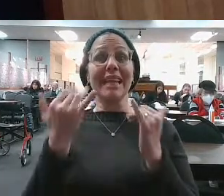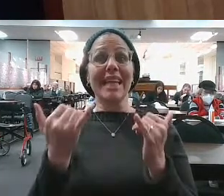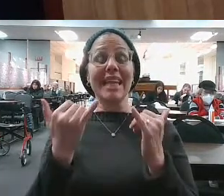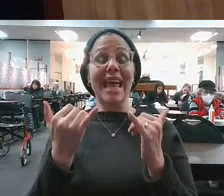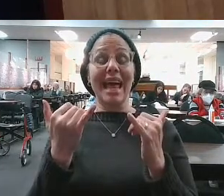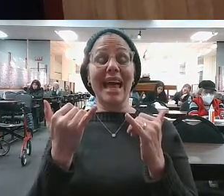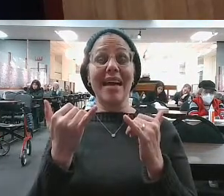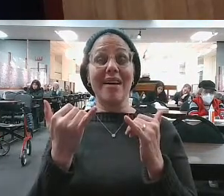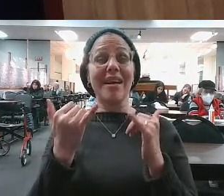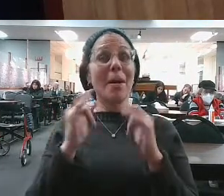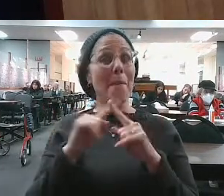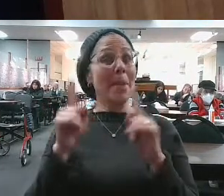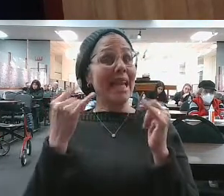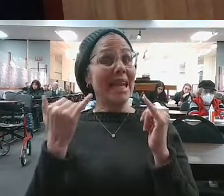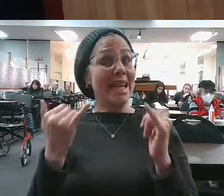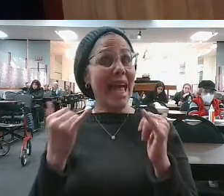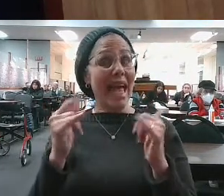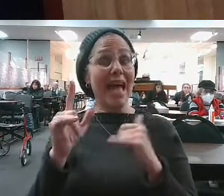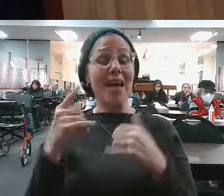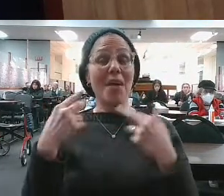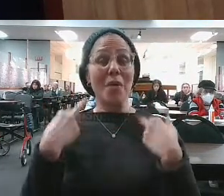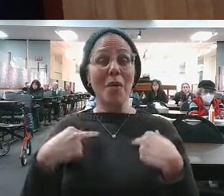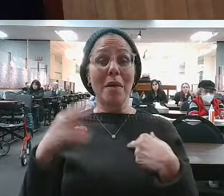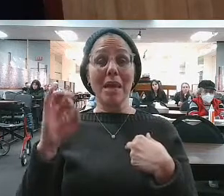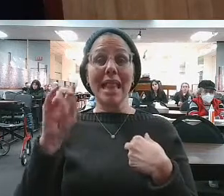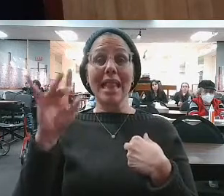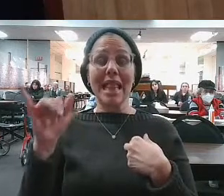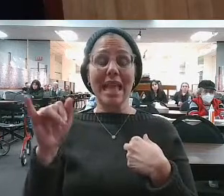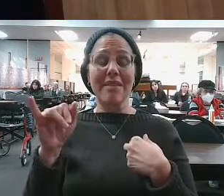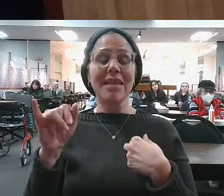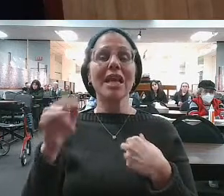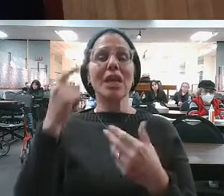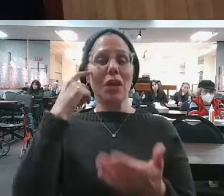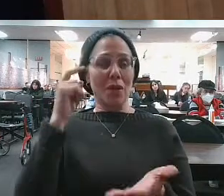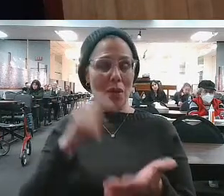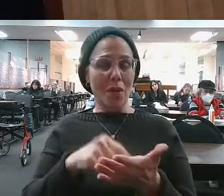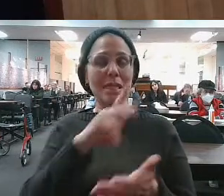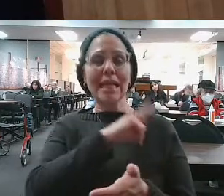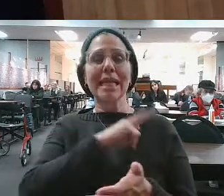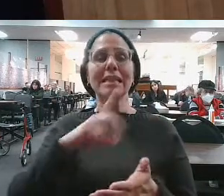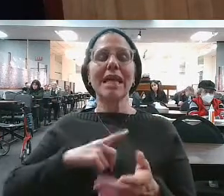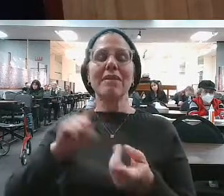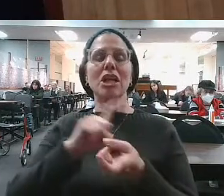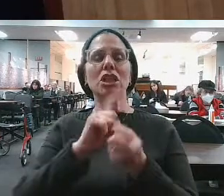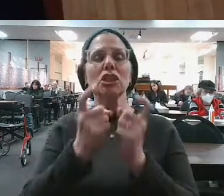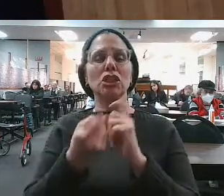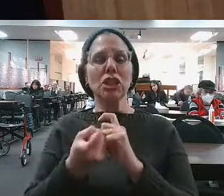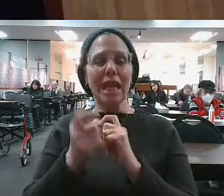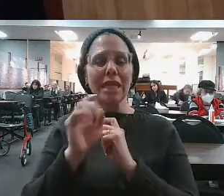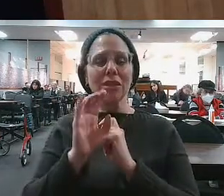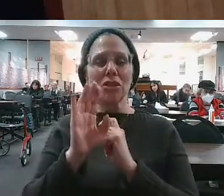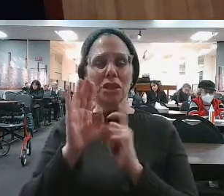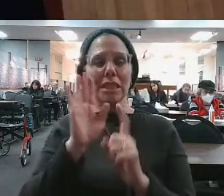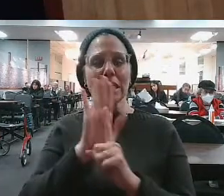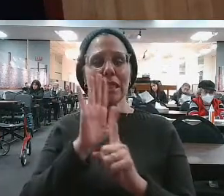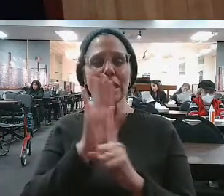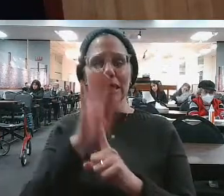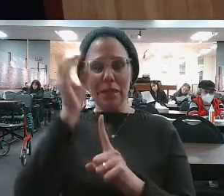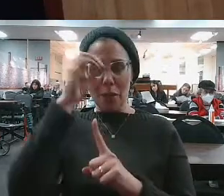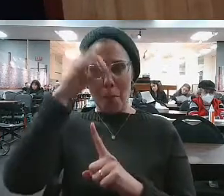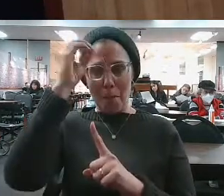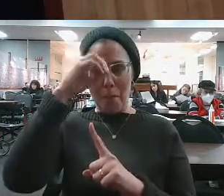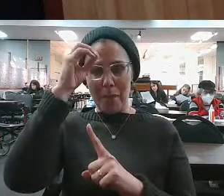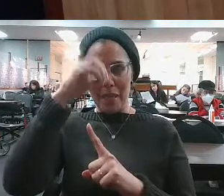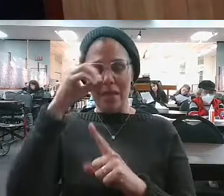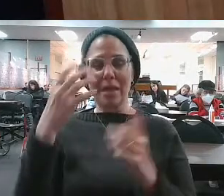So watch this. Rabbi Yitzchok says, David HaMelech has an incredible spiritual epiphany. So if you go back for a moment just to number five, David HaMelech